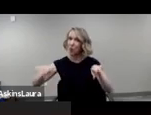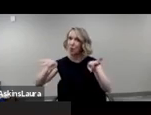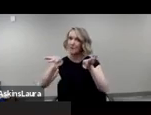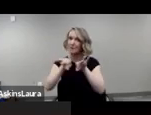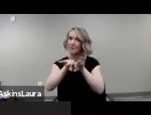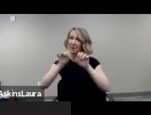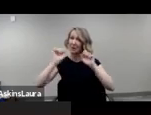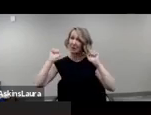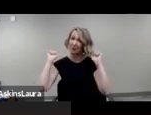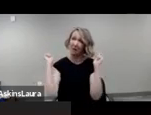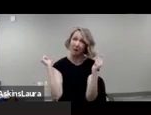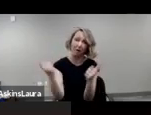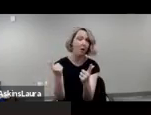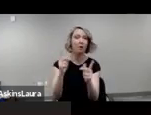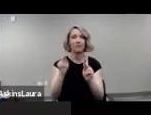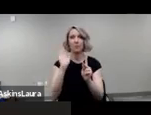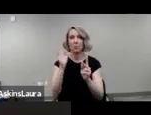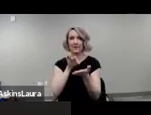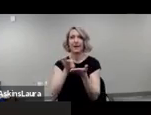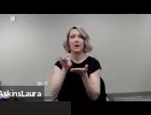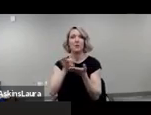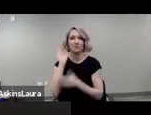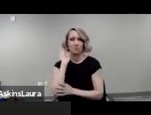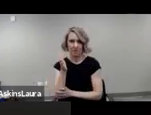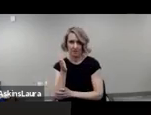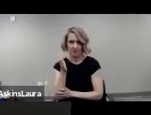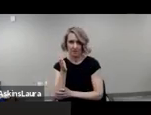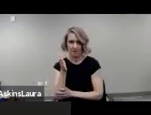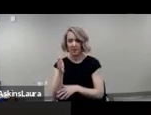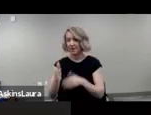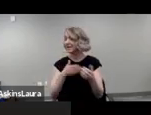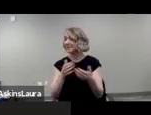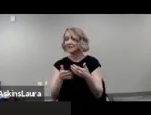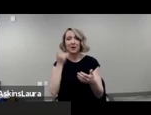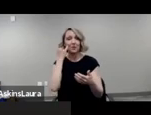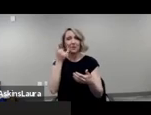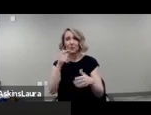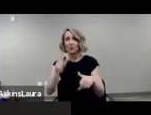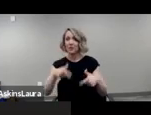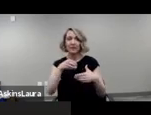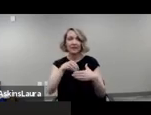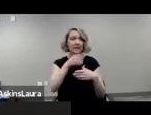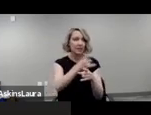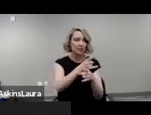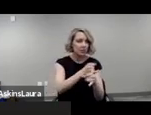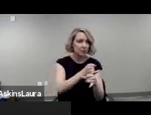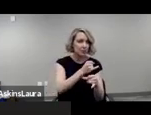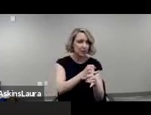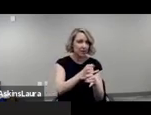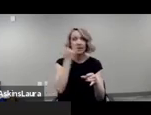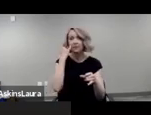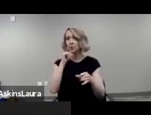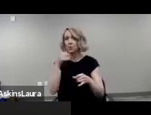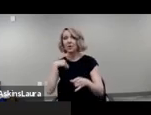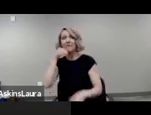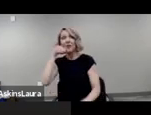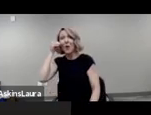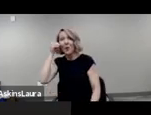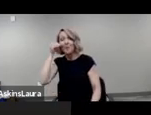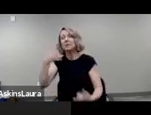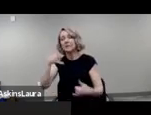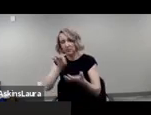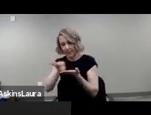so regardless of what institutions you're in if you're homeless you are counted if your